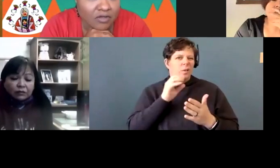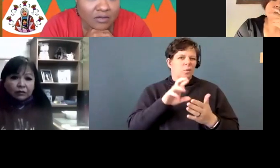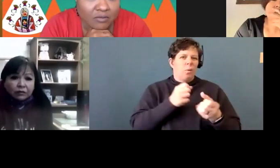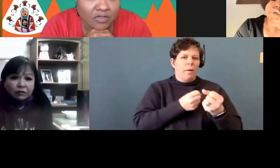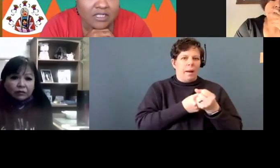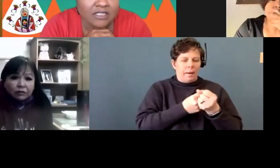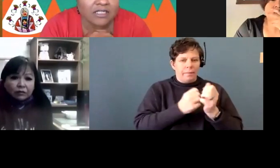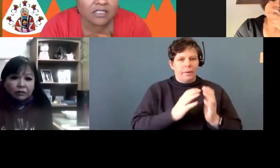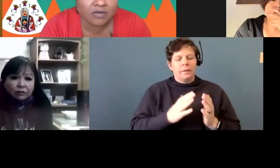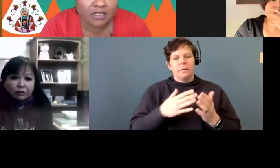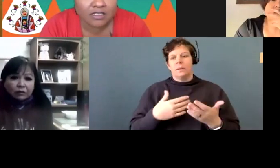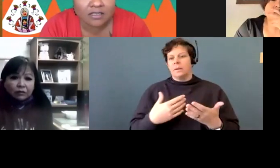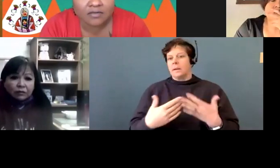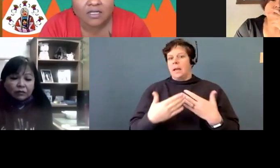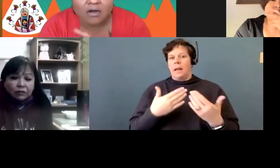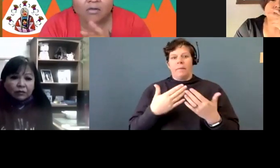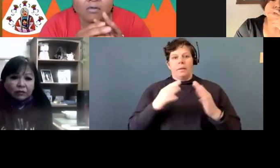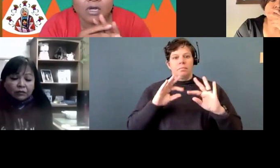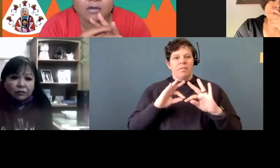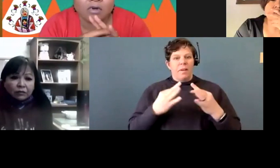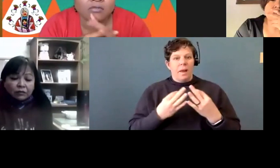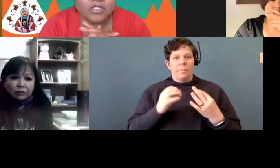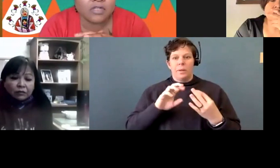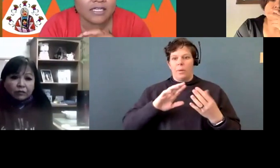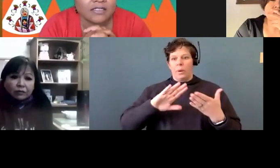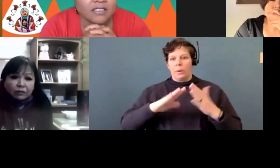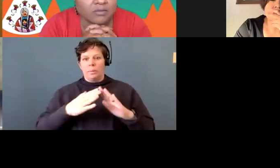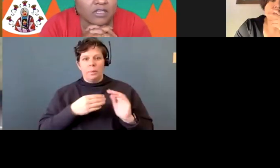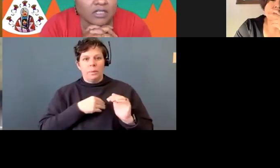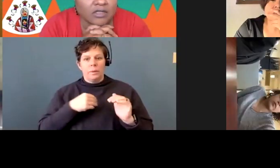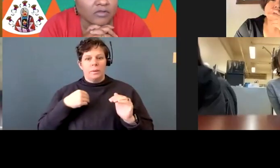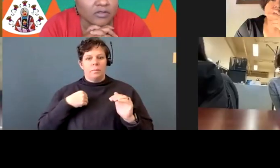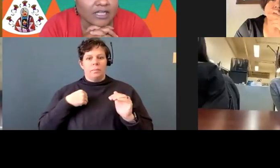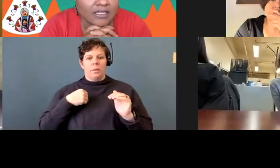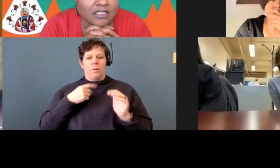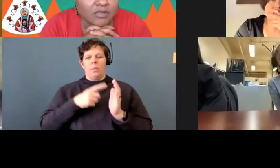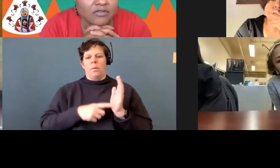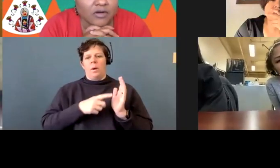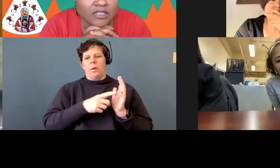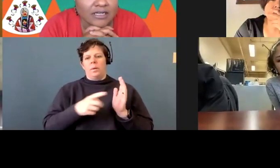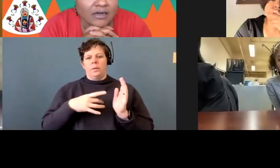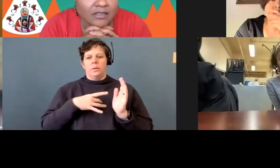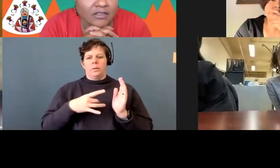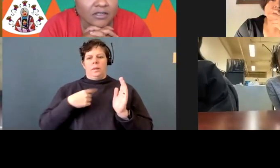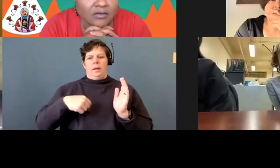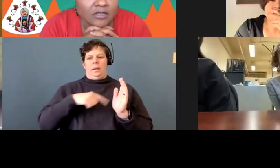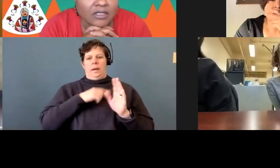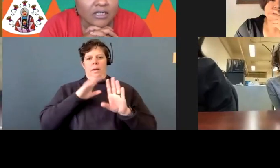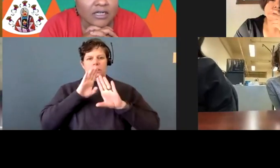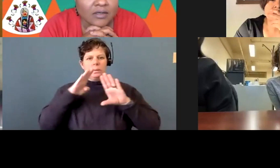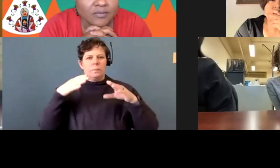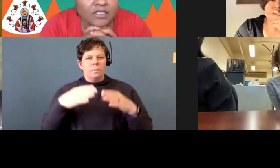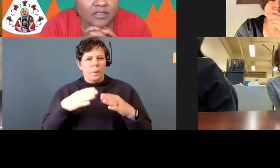community members and indigenous relatives, what, what would you like us to be, what would you like us to be focusing on? So,